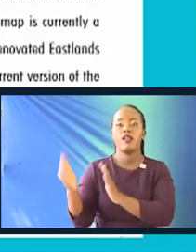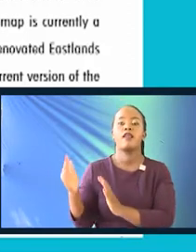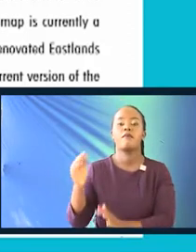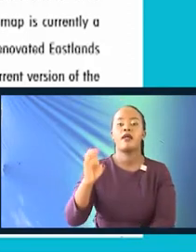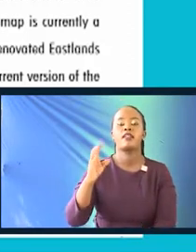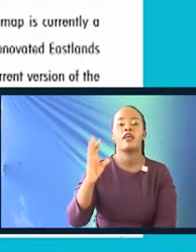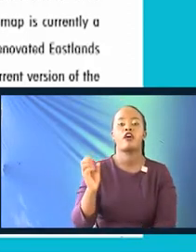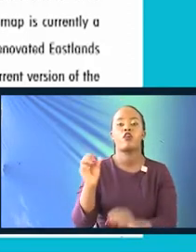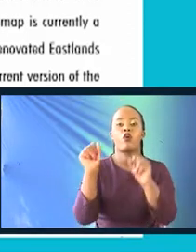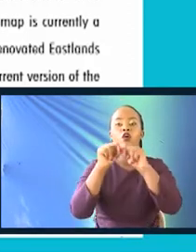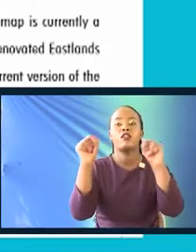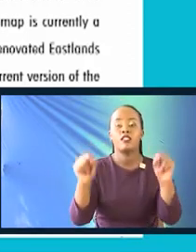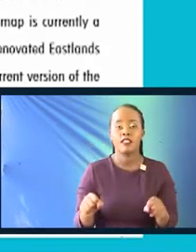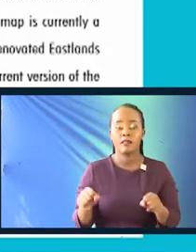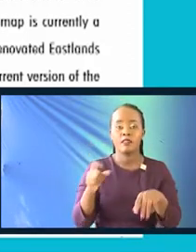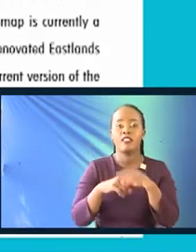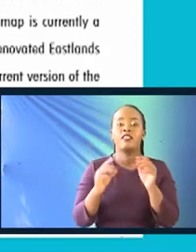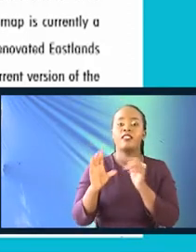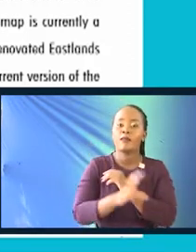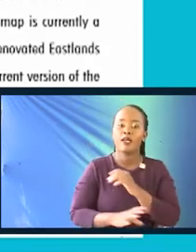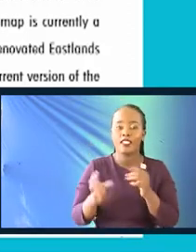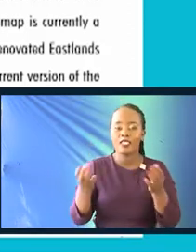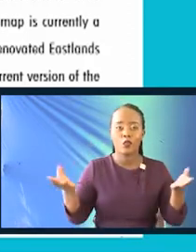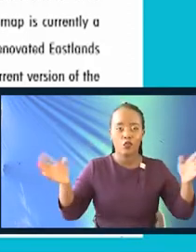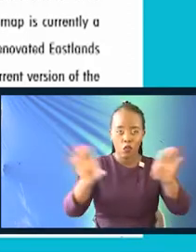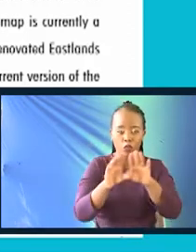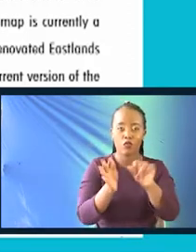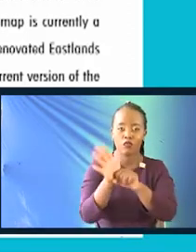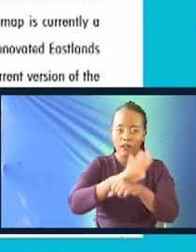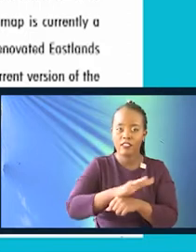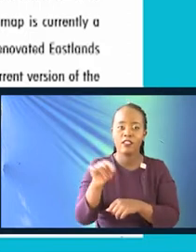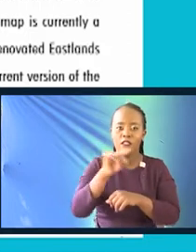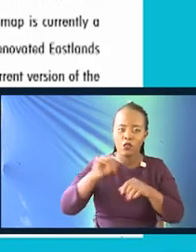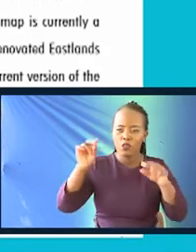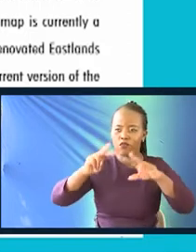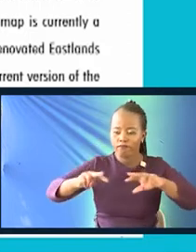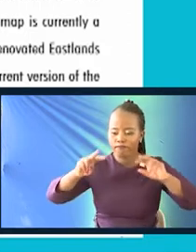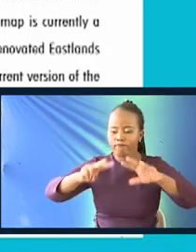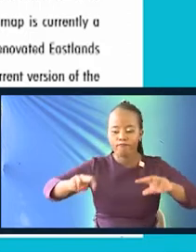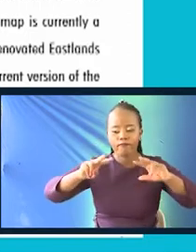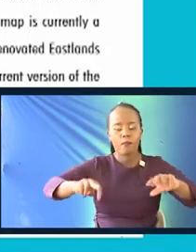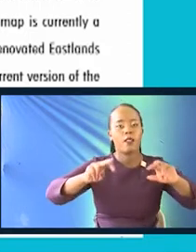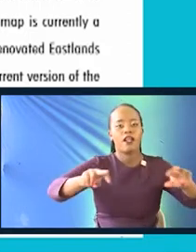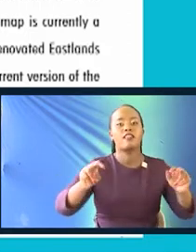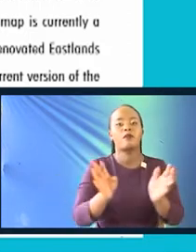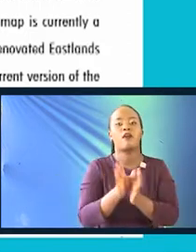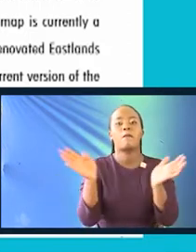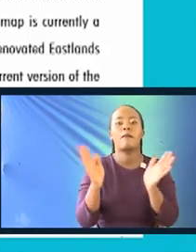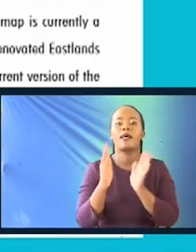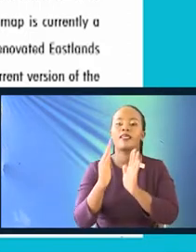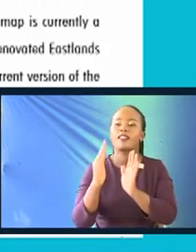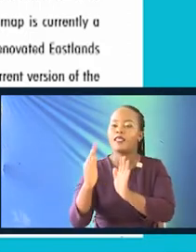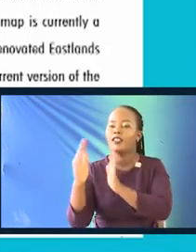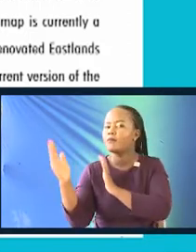Research. So during the lockdown, we took time to research on the public libraries that are spread across Nairobi. And you'd be shocked at how